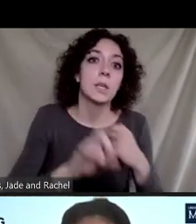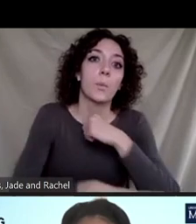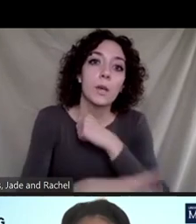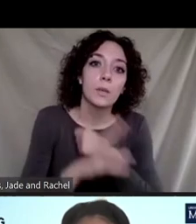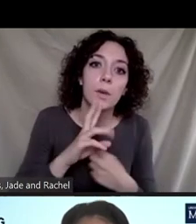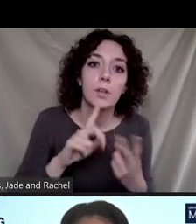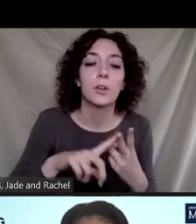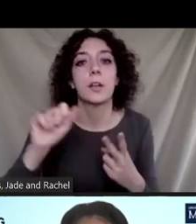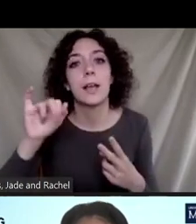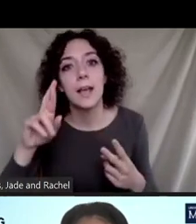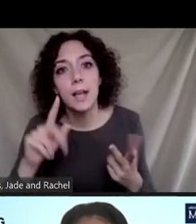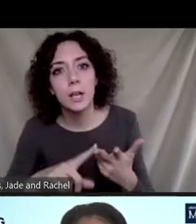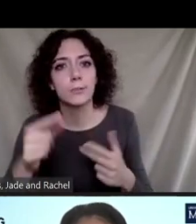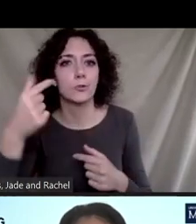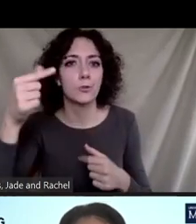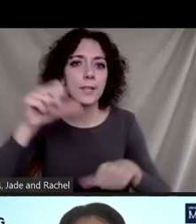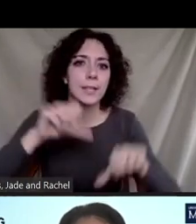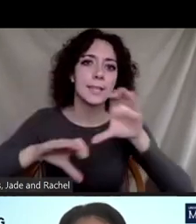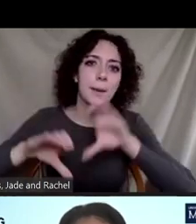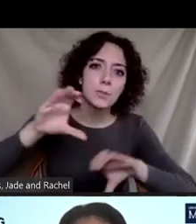green chemistry, all different fields.